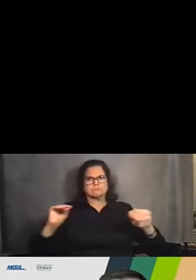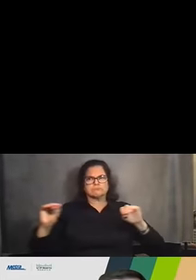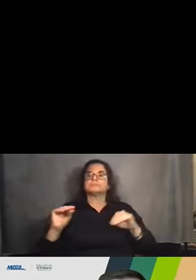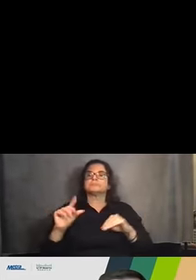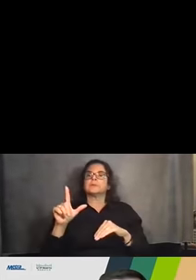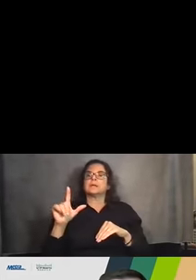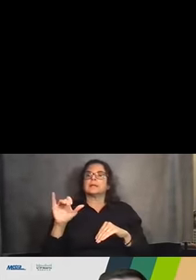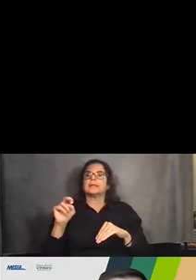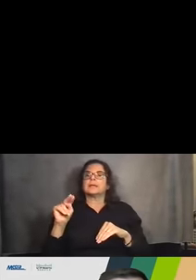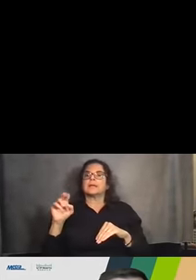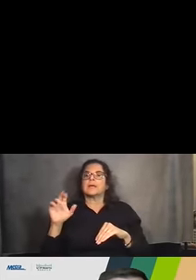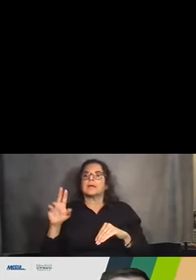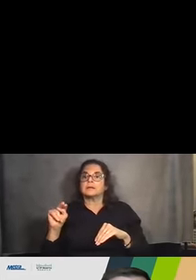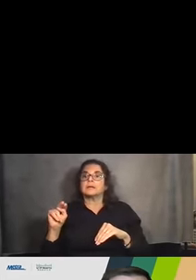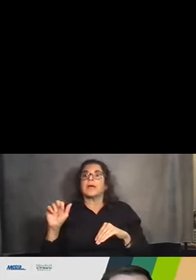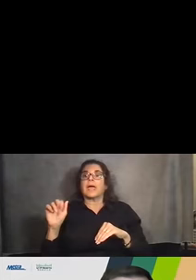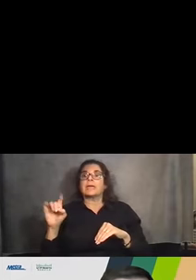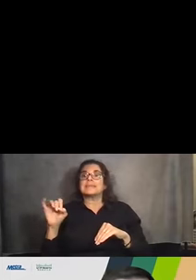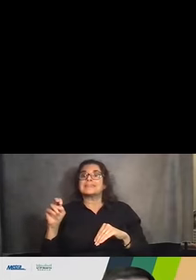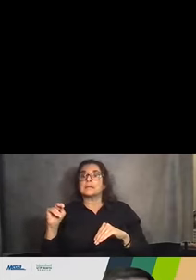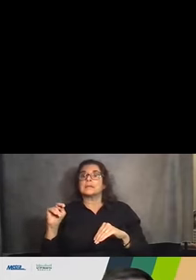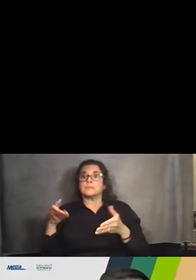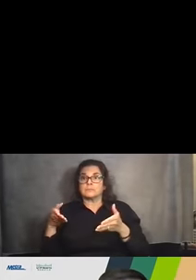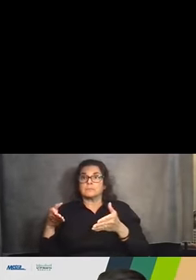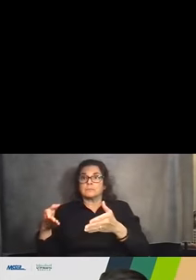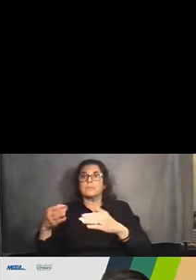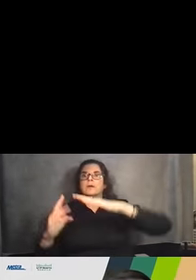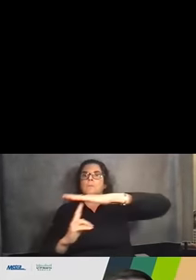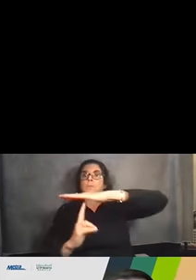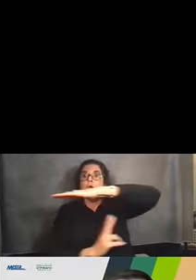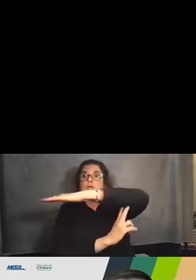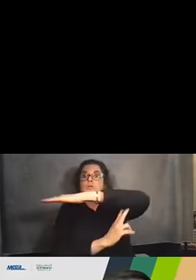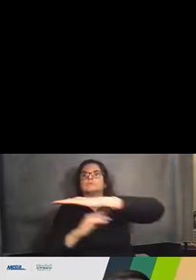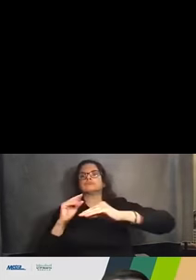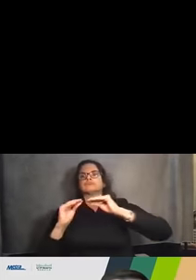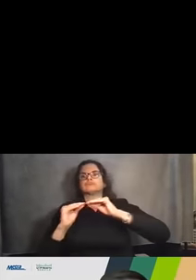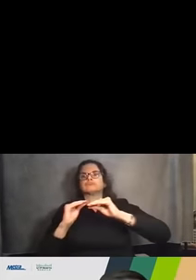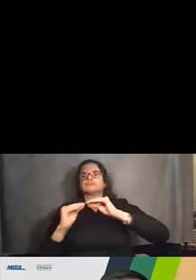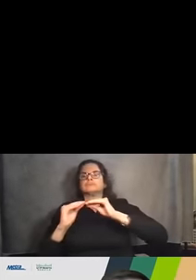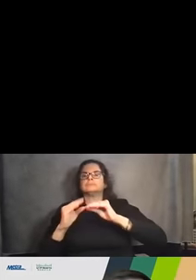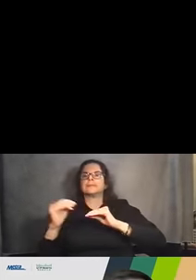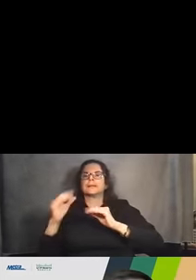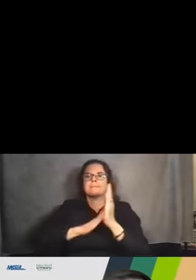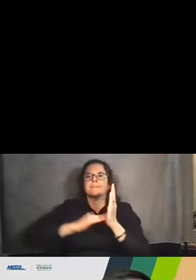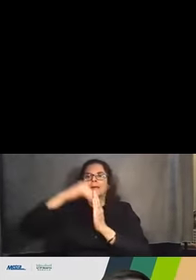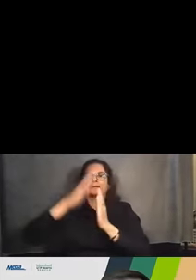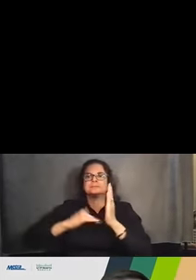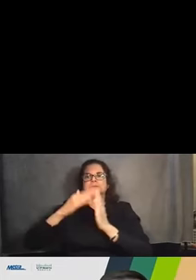refurbished and painted. It will remain in place supporting the trains across